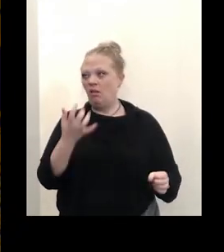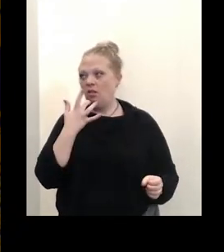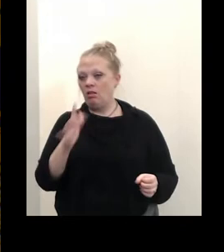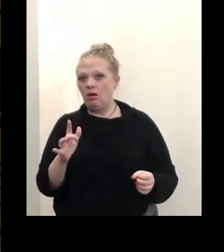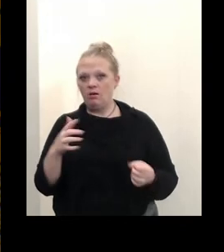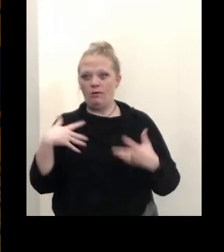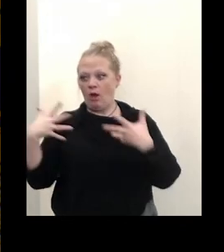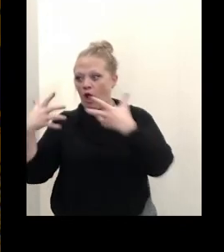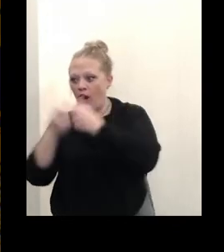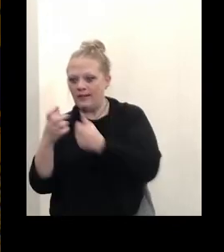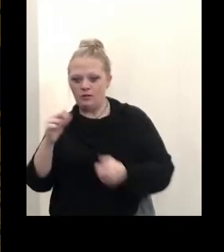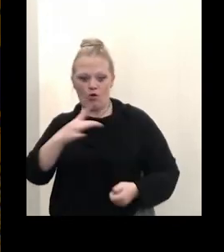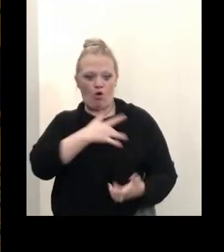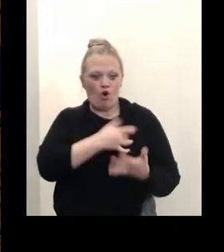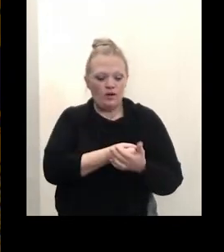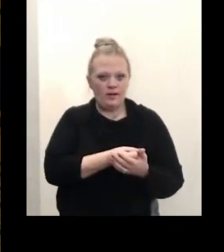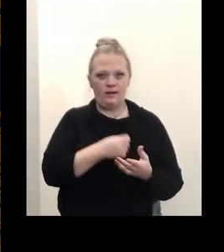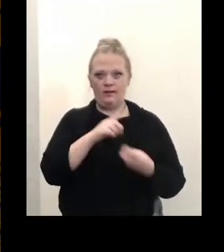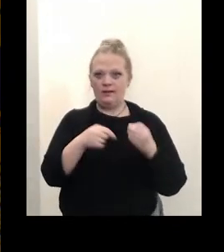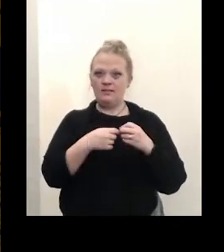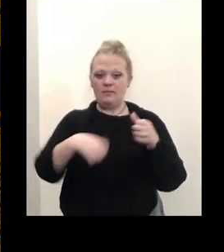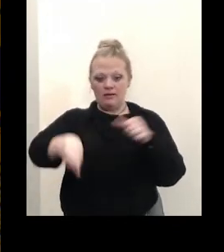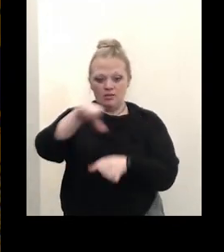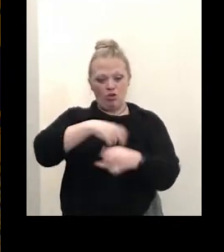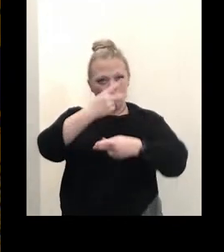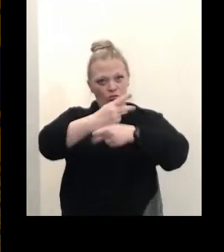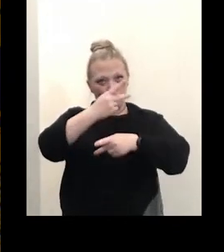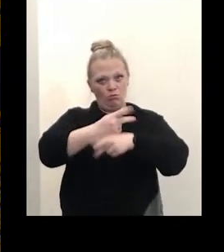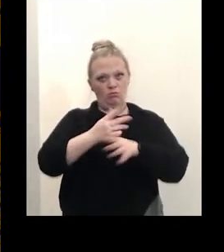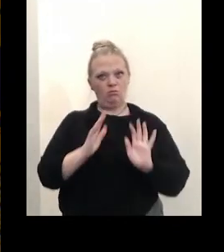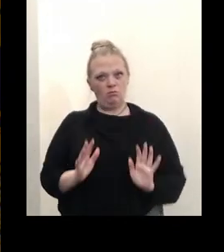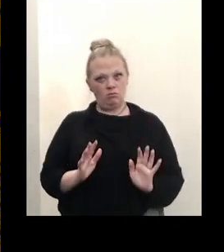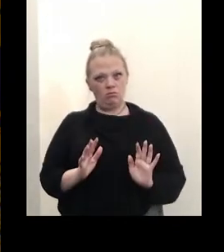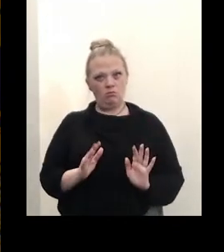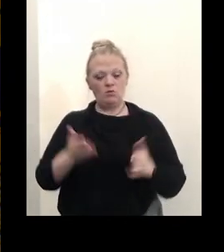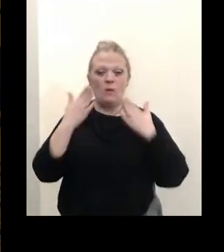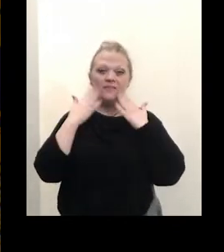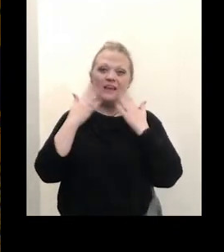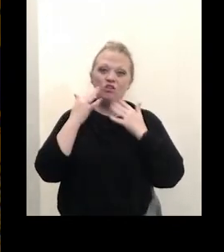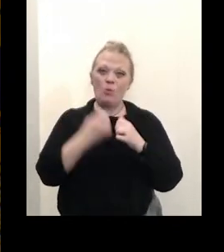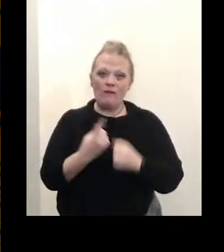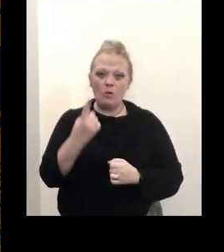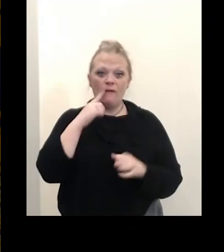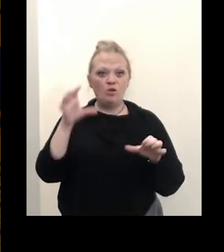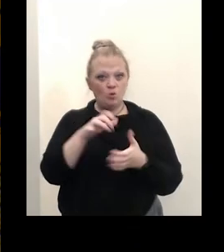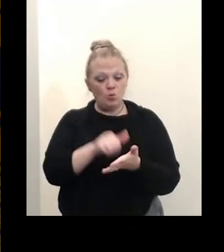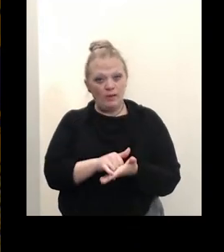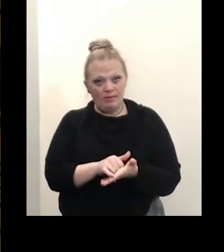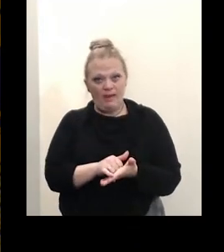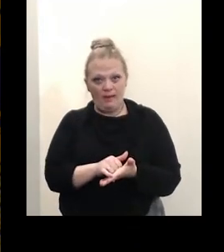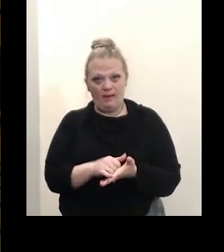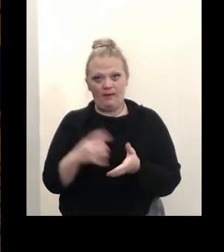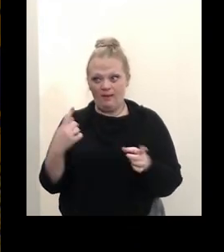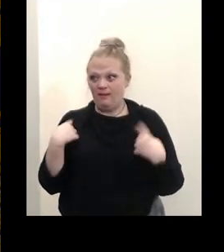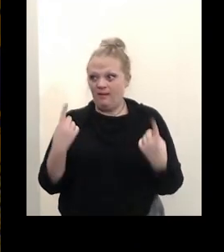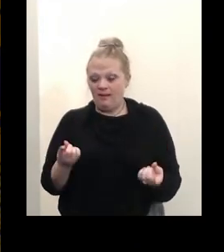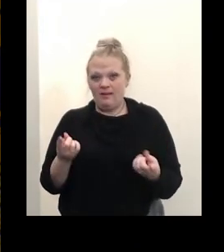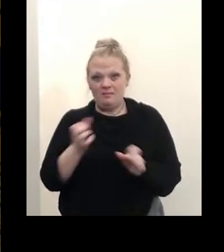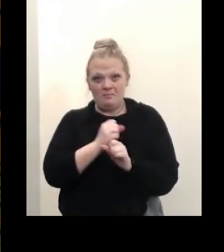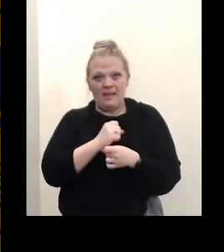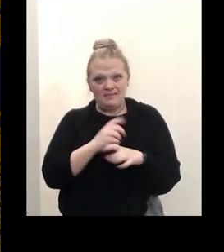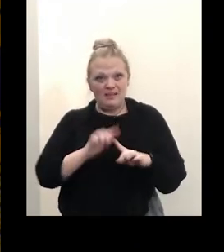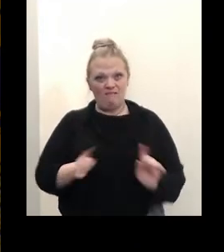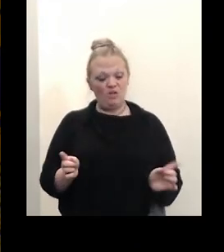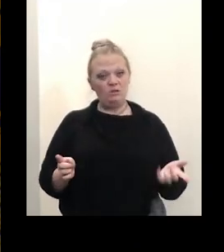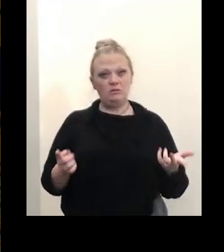it is about all of us being our brothers and sisters keeper i want to thank everyone for doing that it has made a difference we are